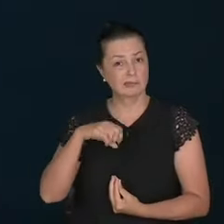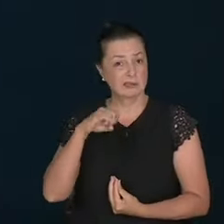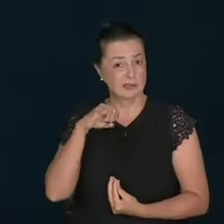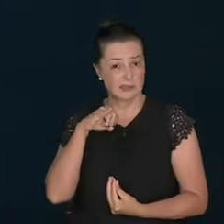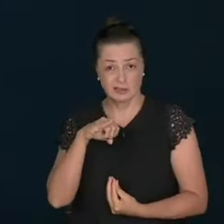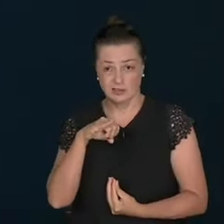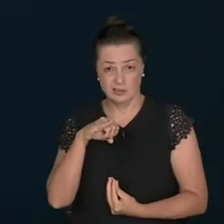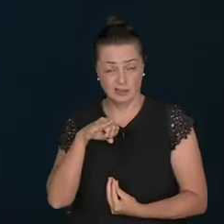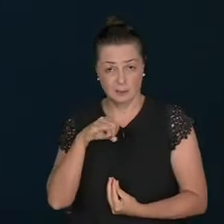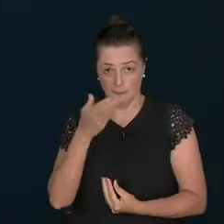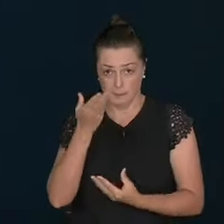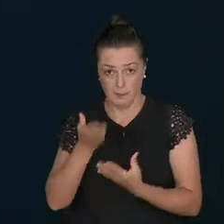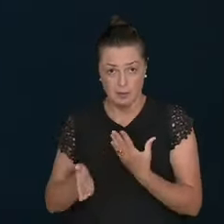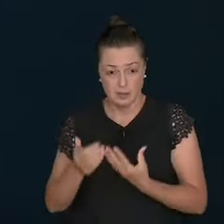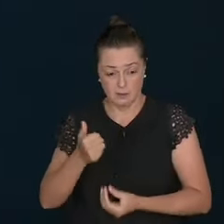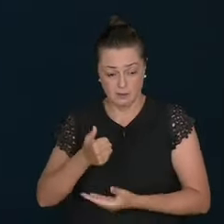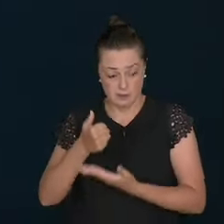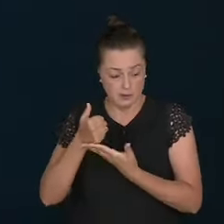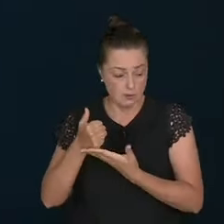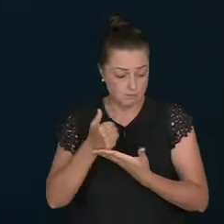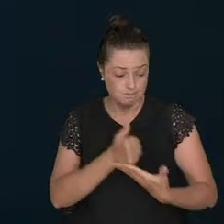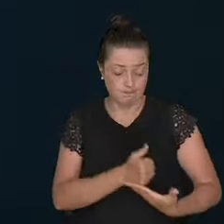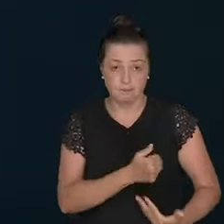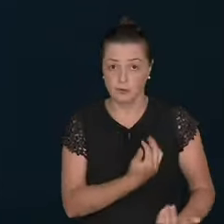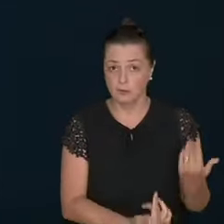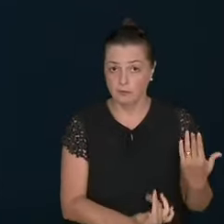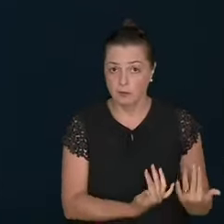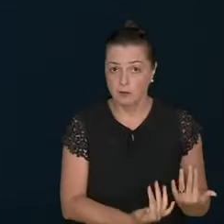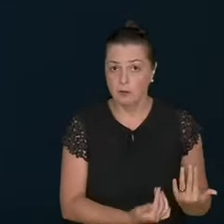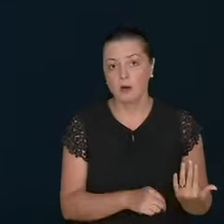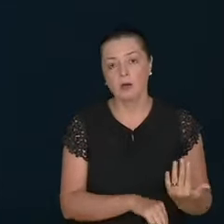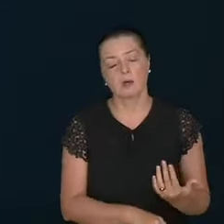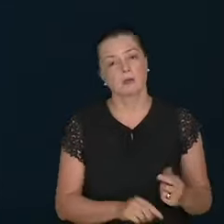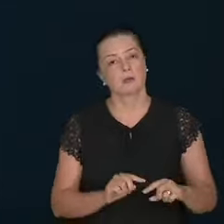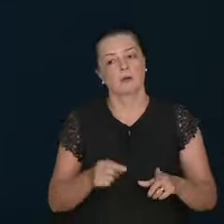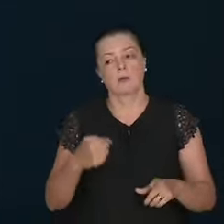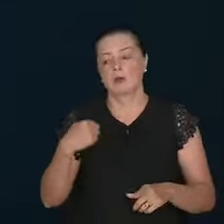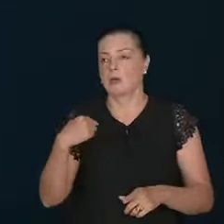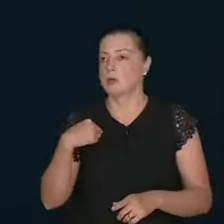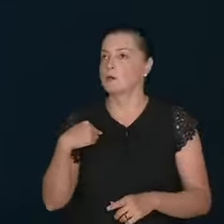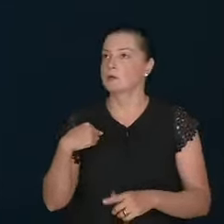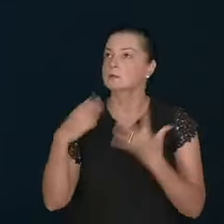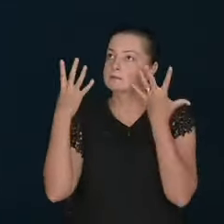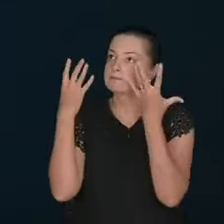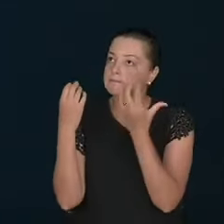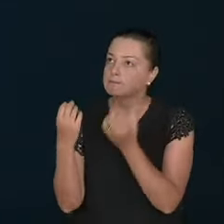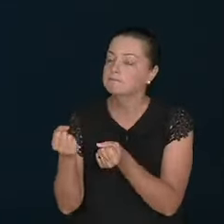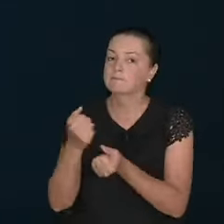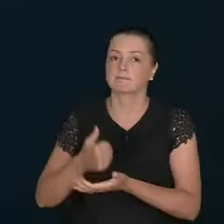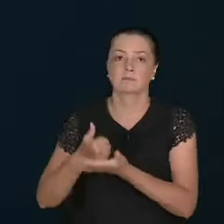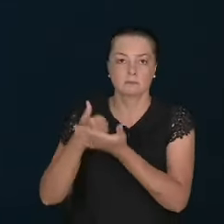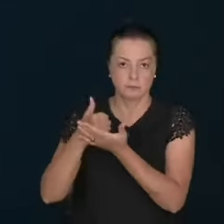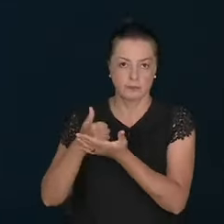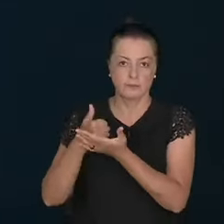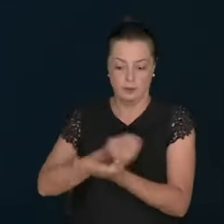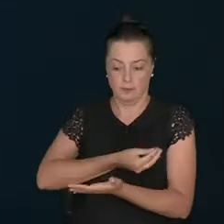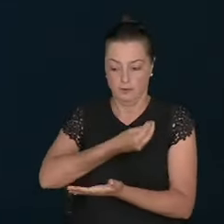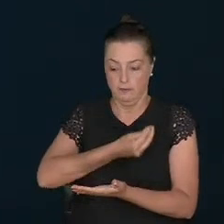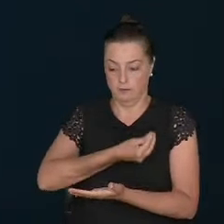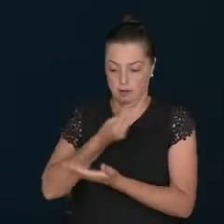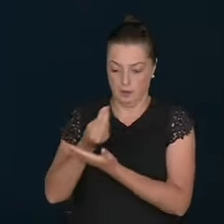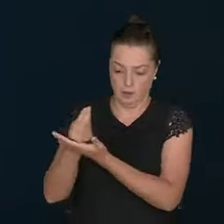About the soul going to hell. Where it's been saved. So. As I surrender. In the baptism in water. My life.